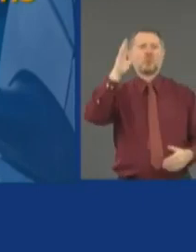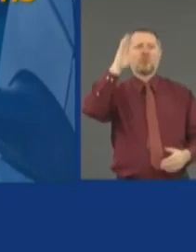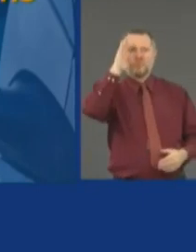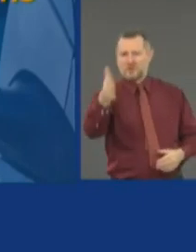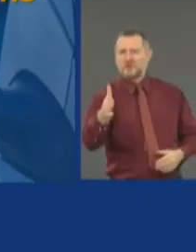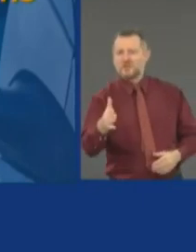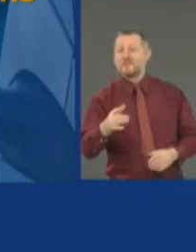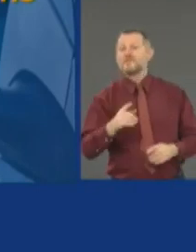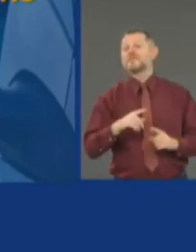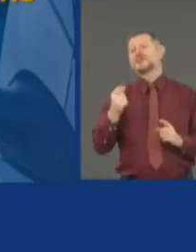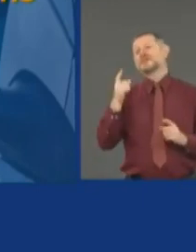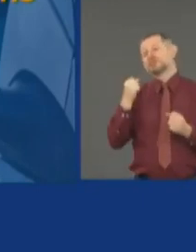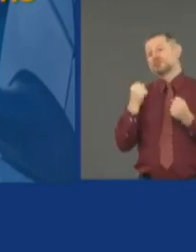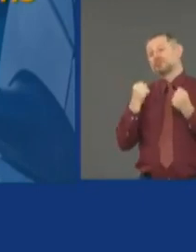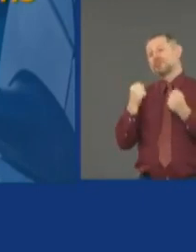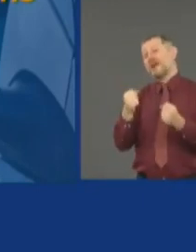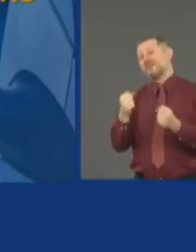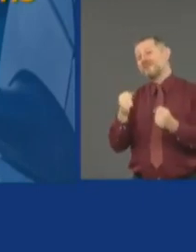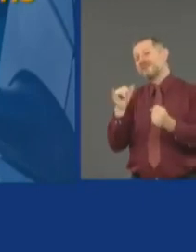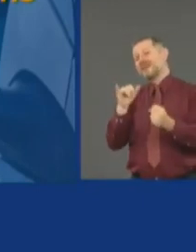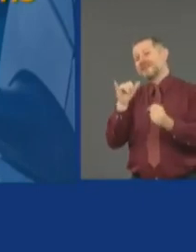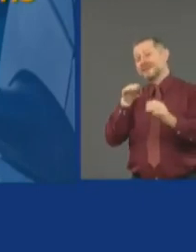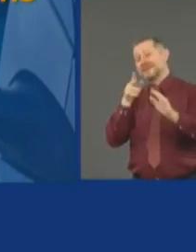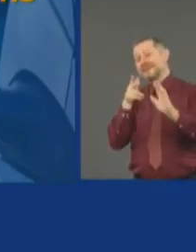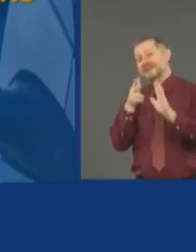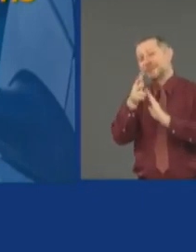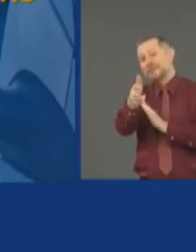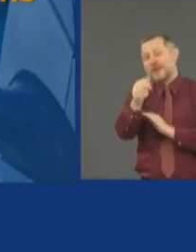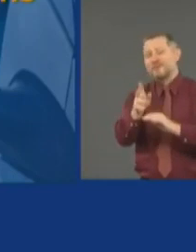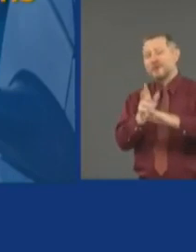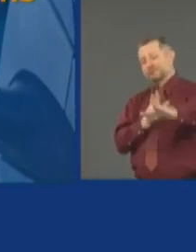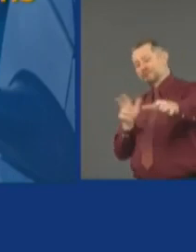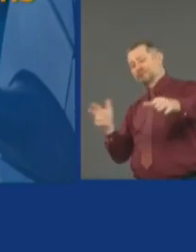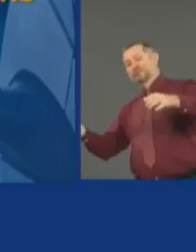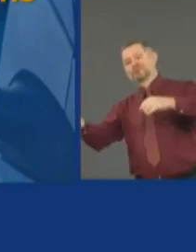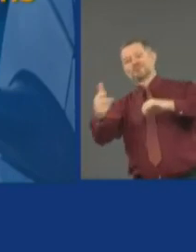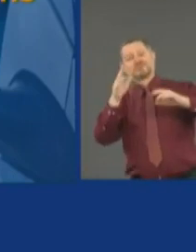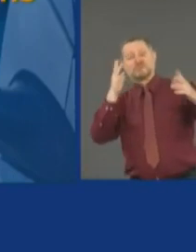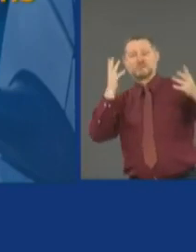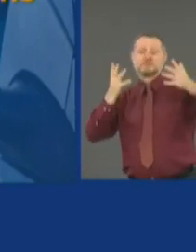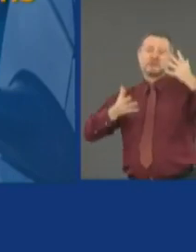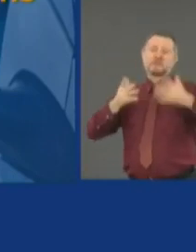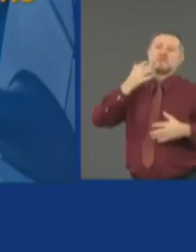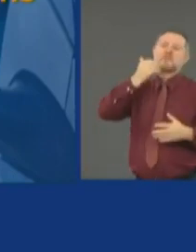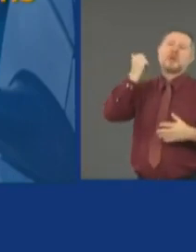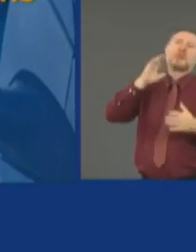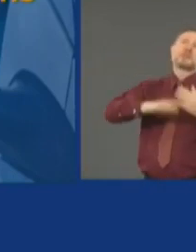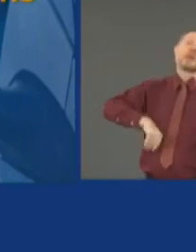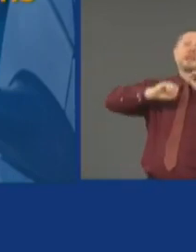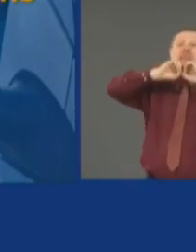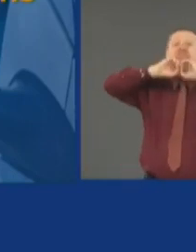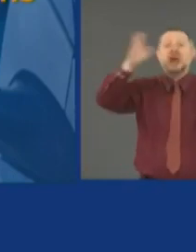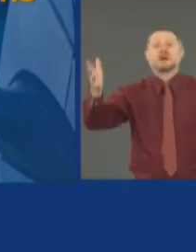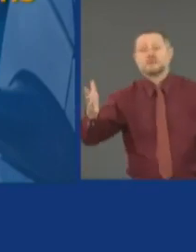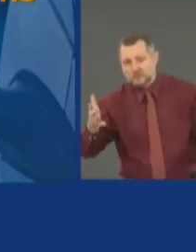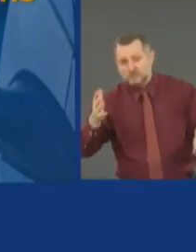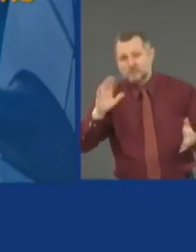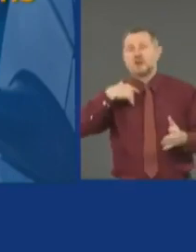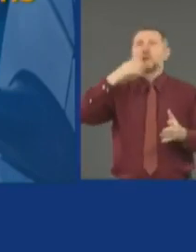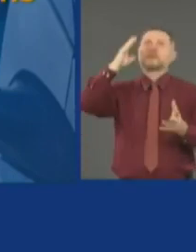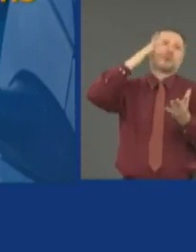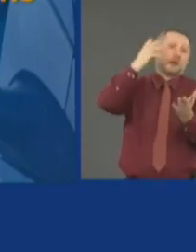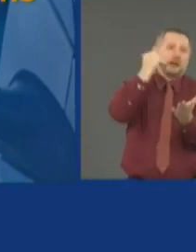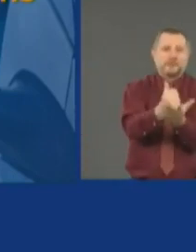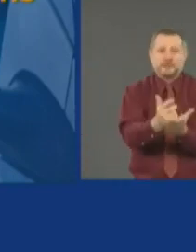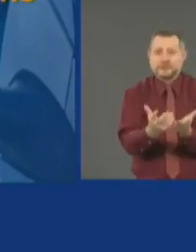-throughs can be helpful. I hope that makes a difference in the meantime. I talked to Michaela about it. Look, this